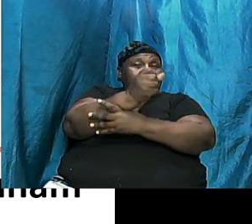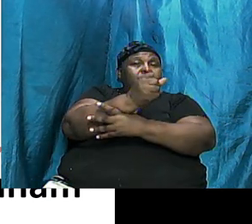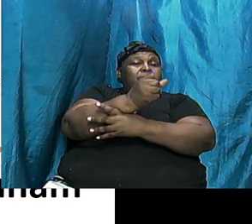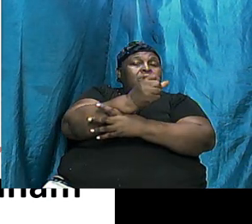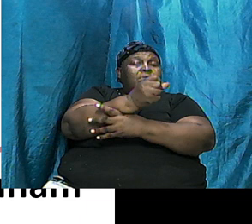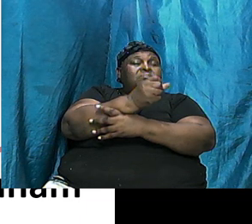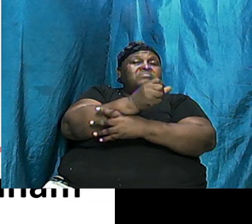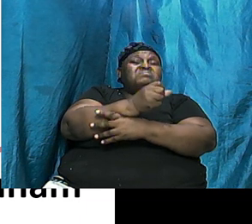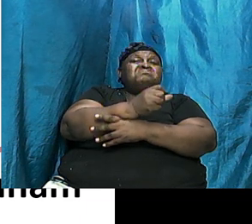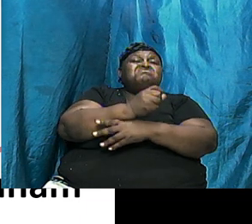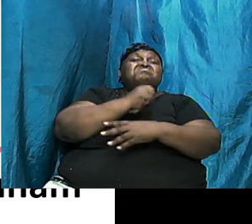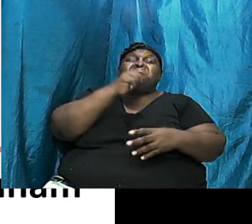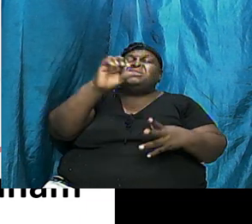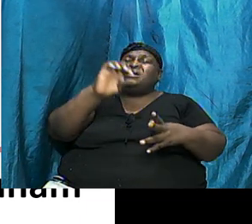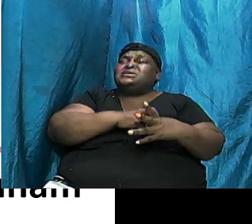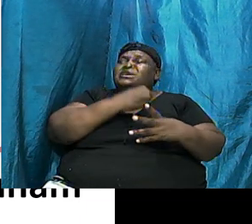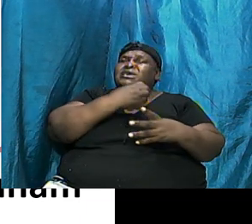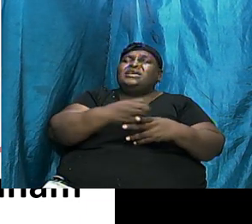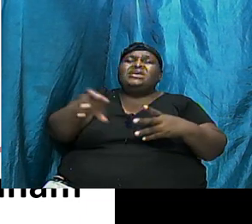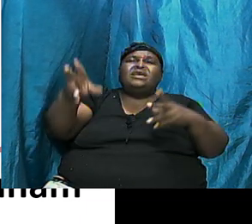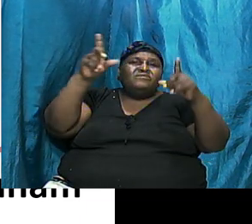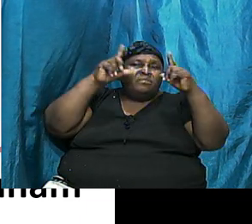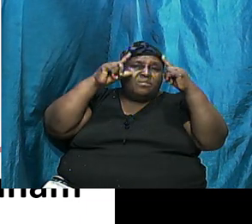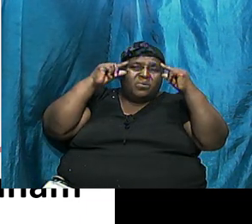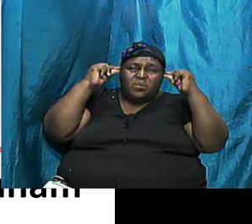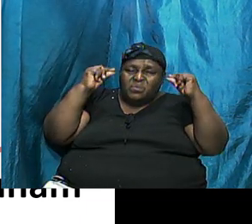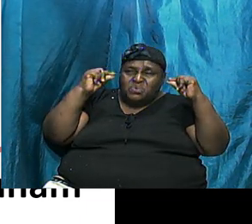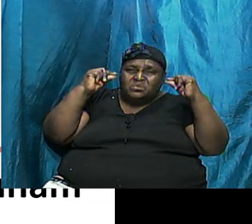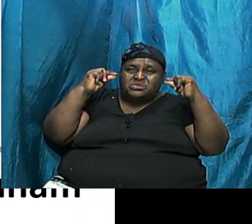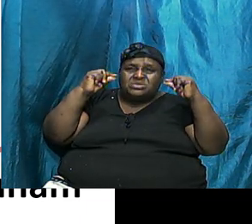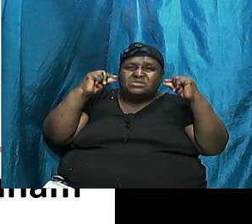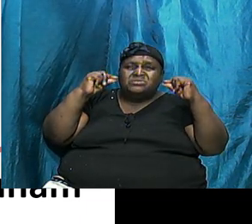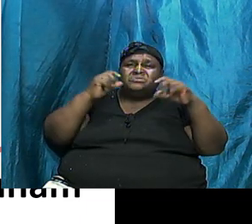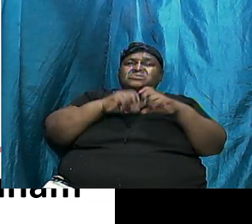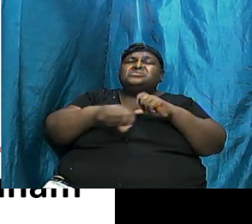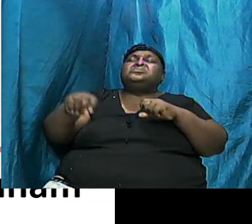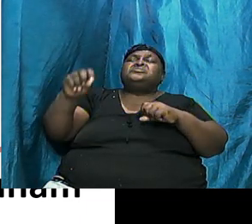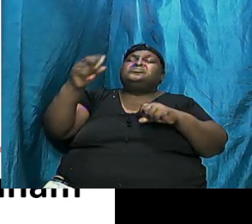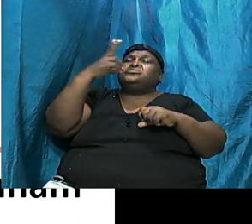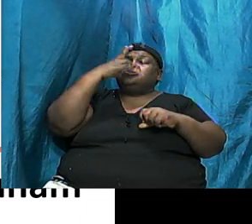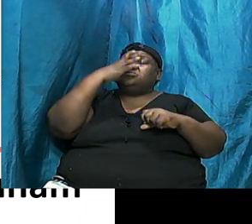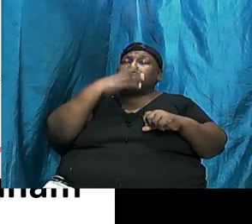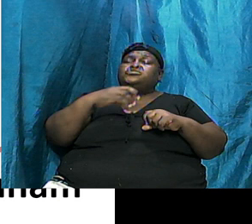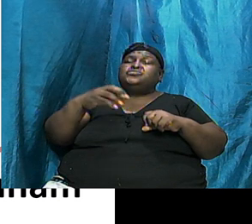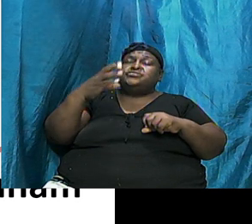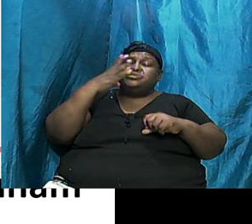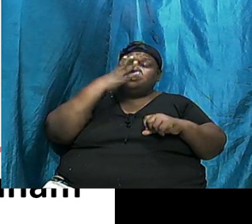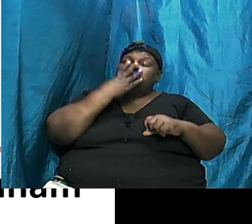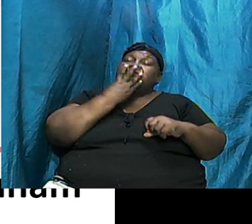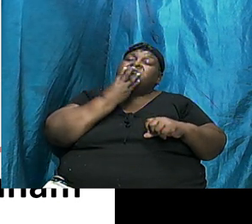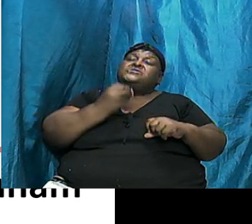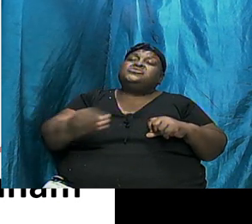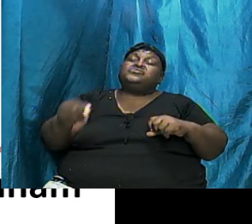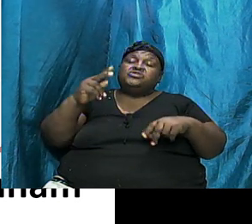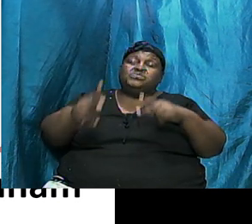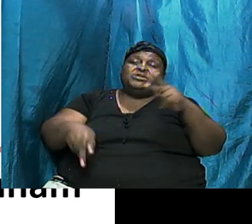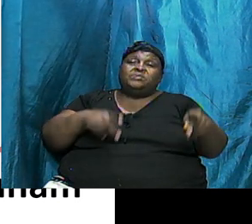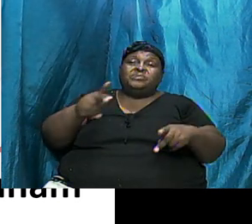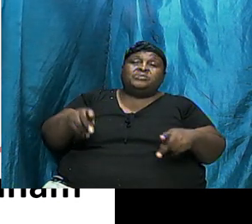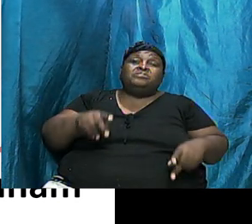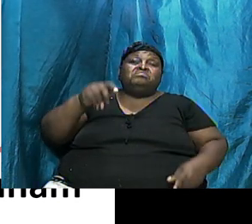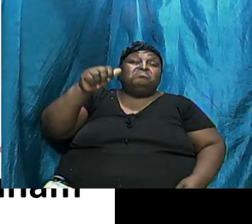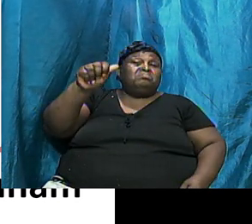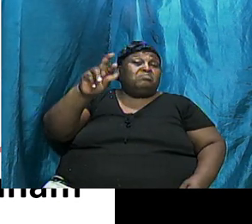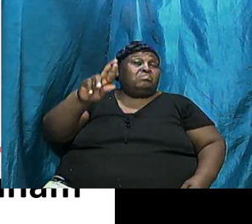Himself Not Even Moses Moses Was Confined To The Jewish People The Arabs The Muslim Nation